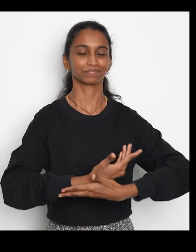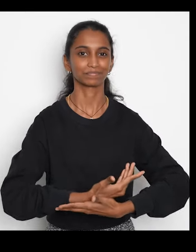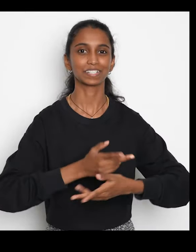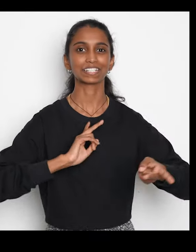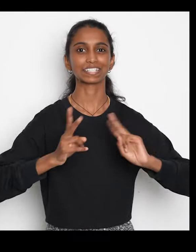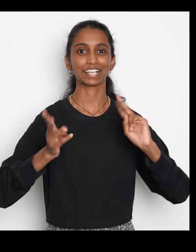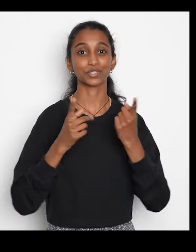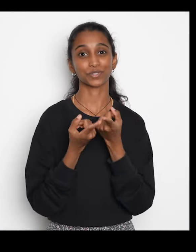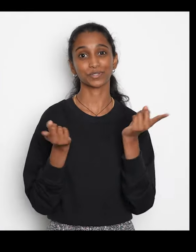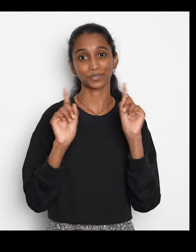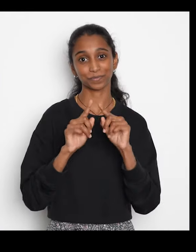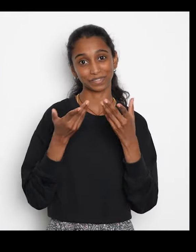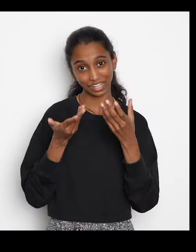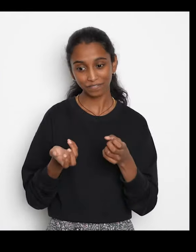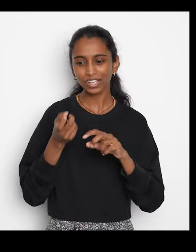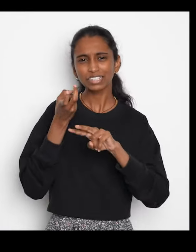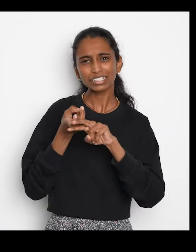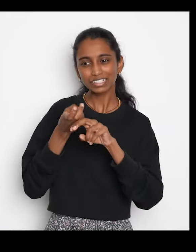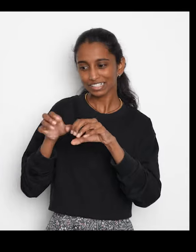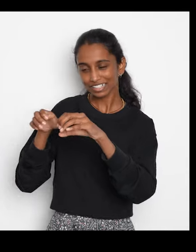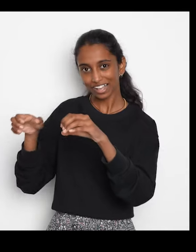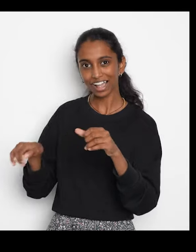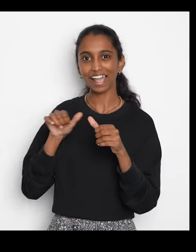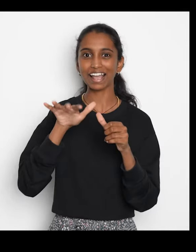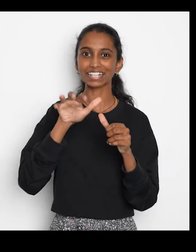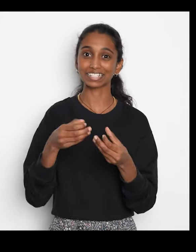stations, railings for access